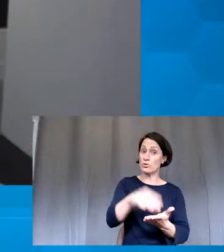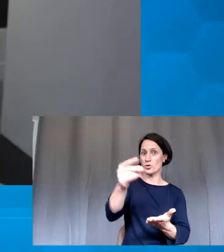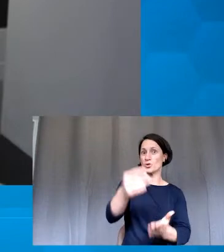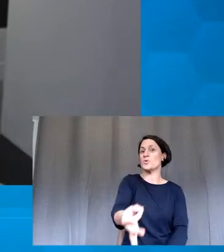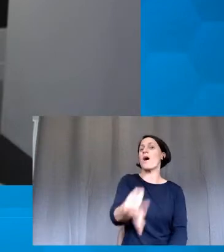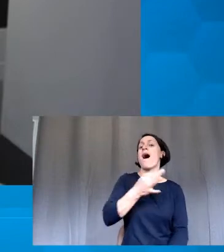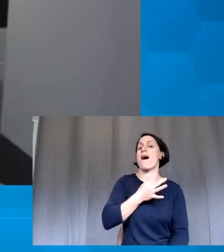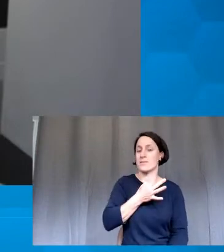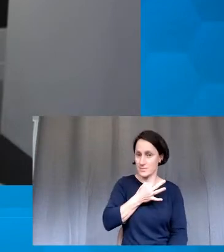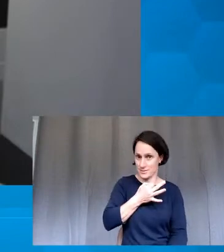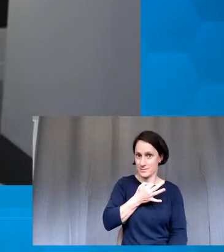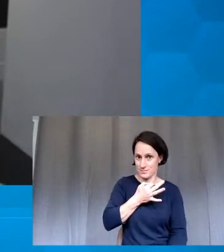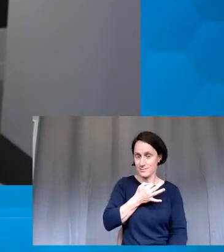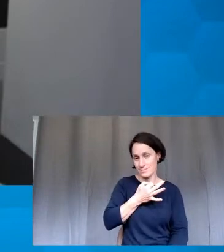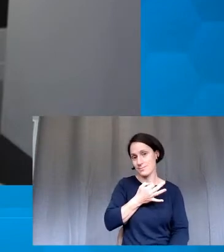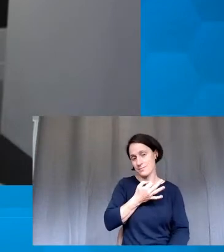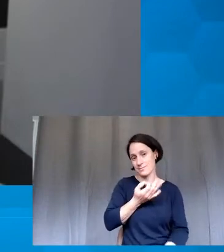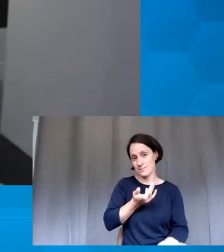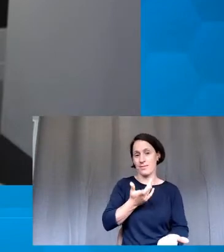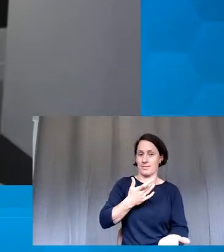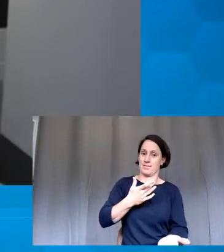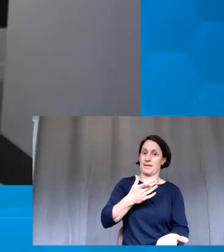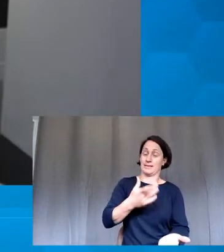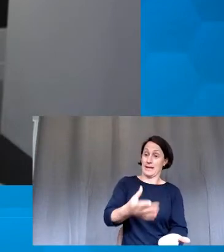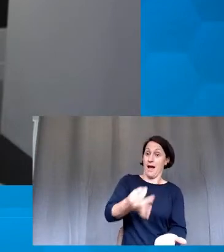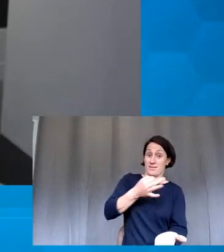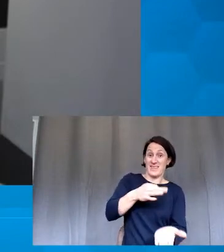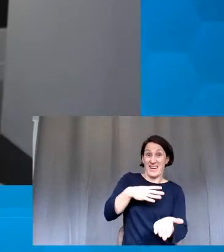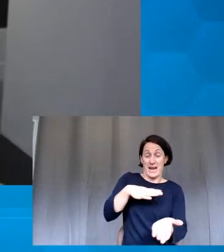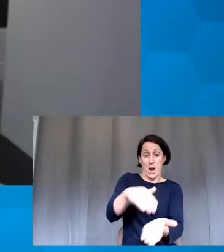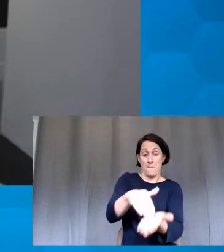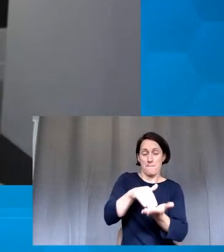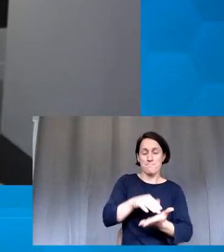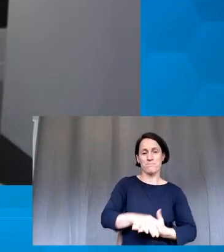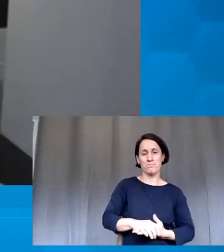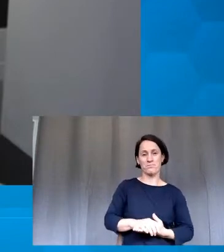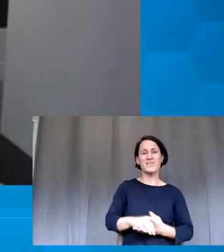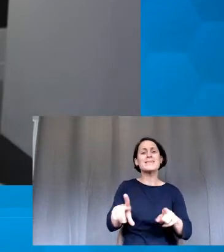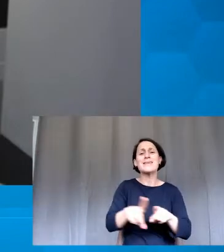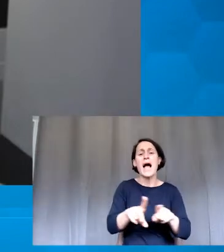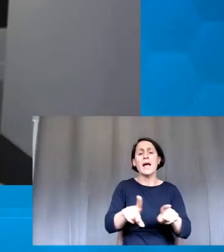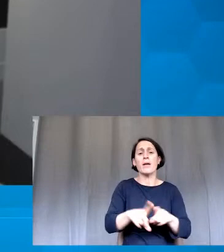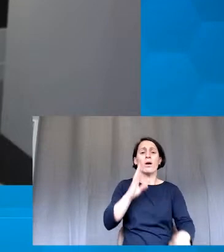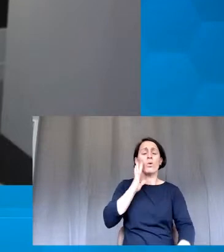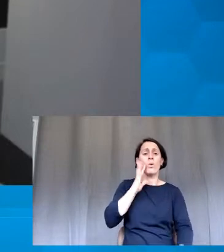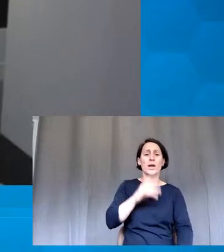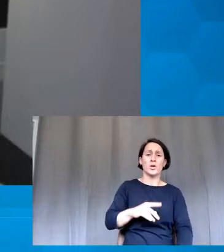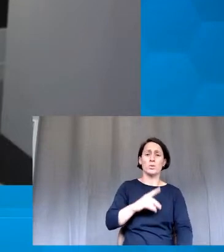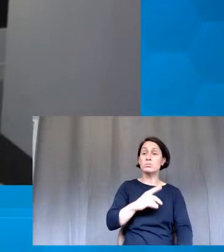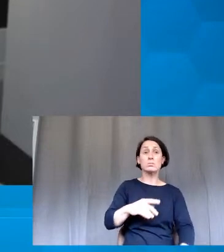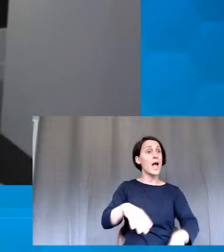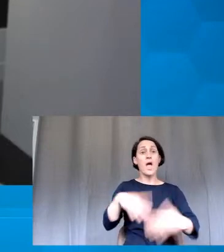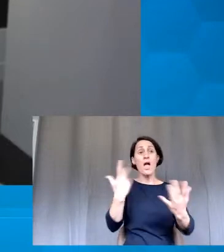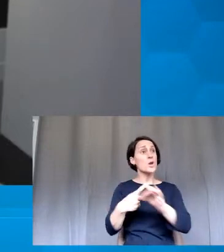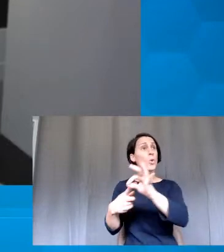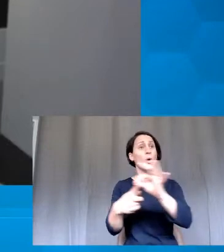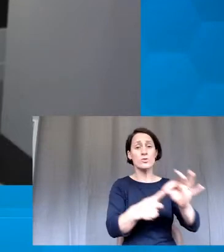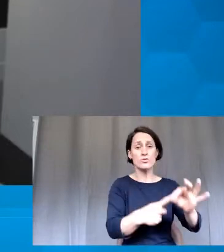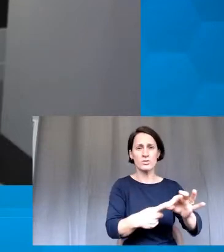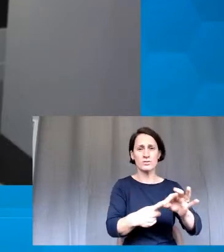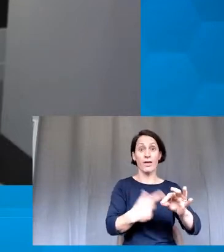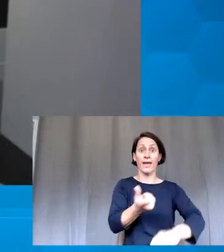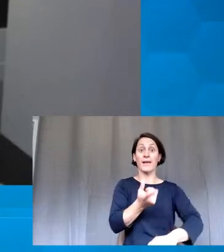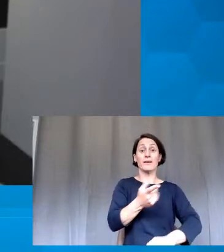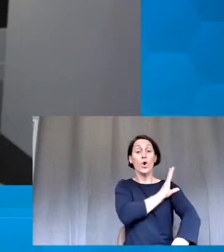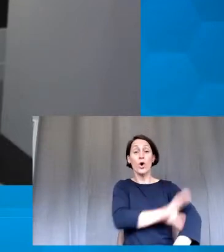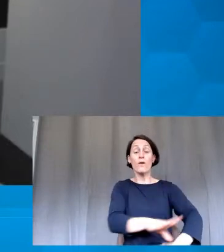I guess it's like in a class when you're asking if anyone has any questions, we know that it's probably only the super duper confident ones that will put the hand up and jump in